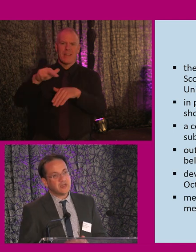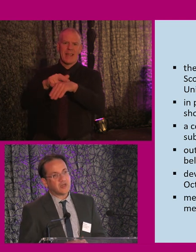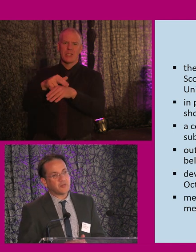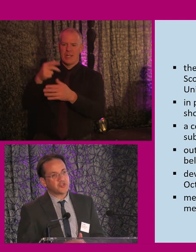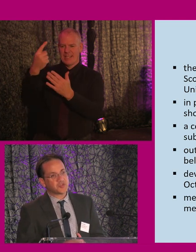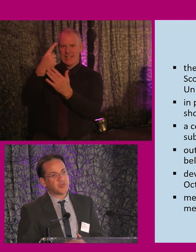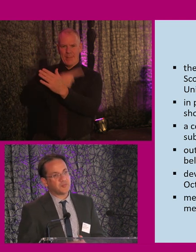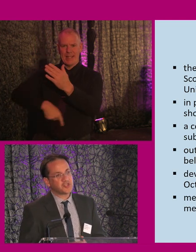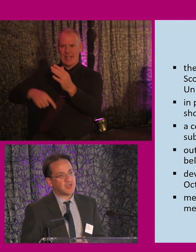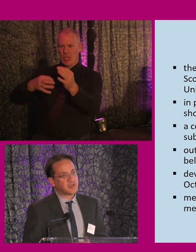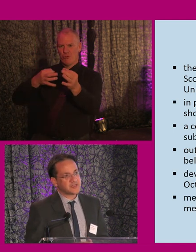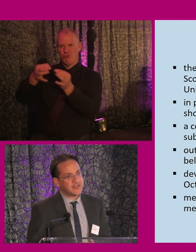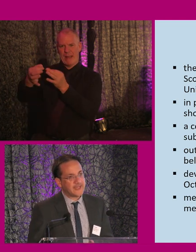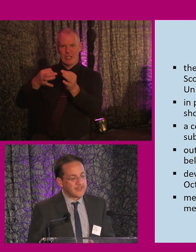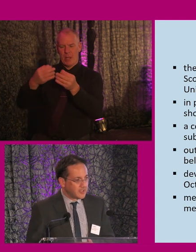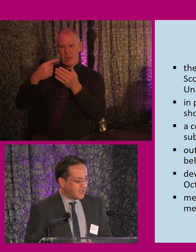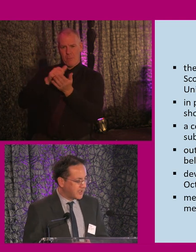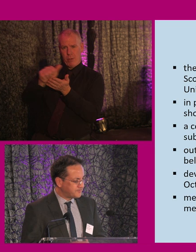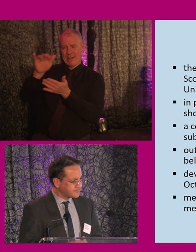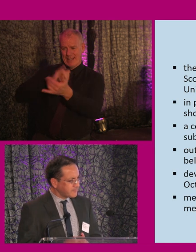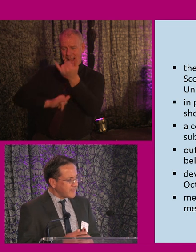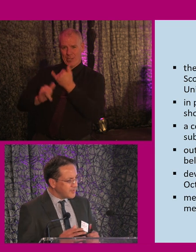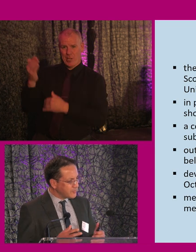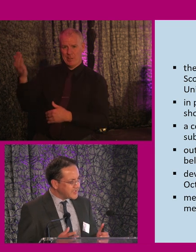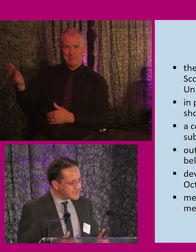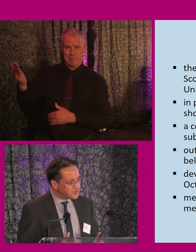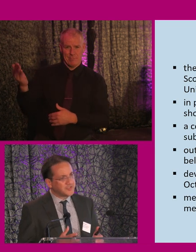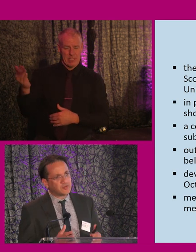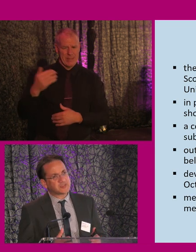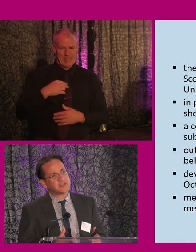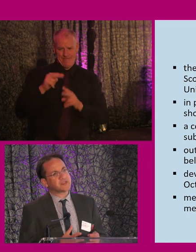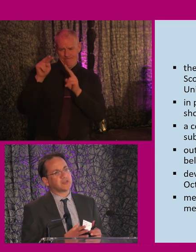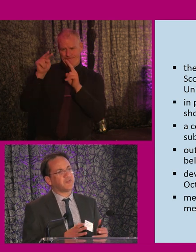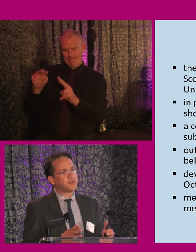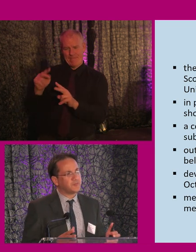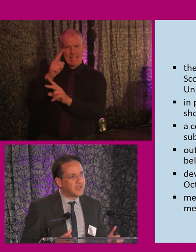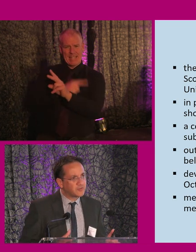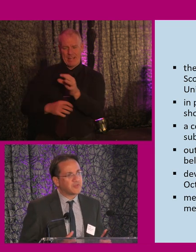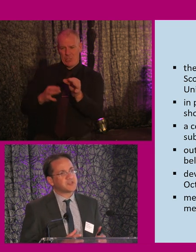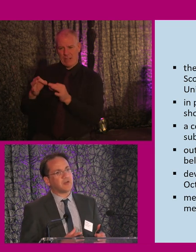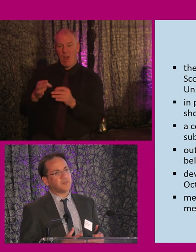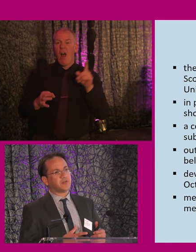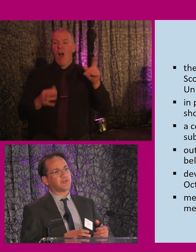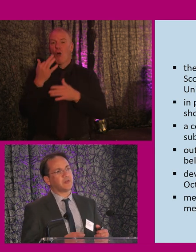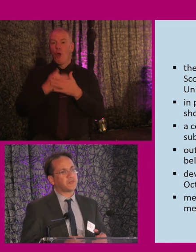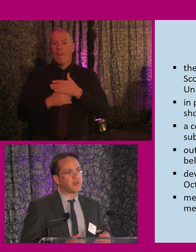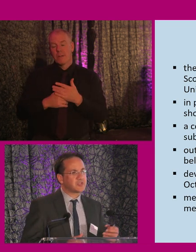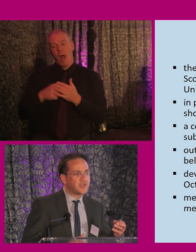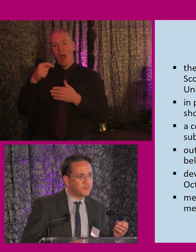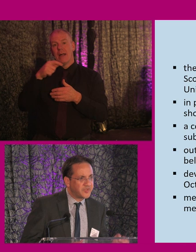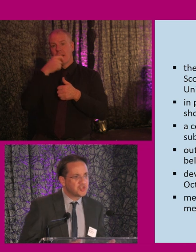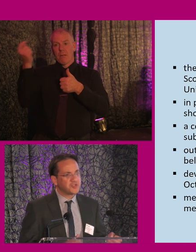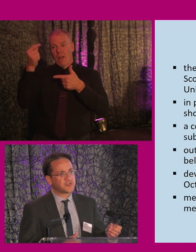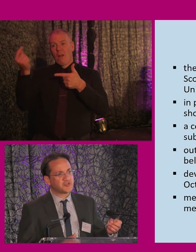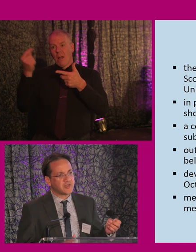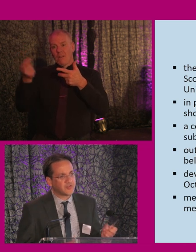which was published last year. That we essentially looked at this, the government made all these arguments that it was going to